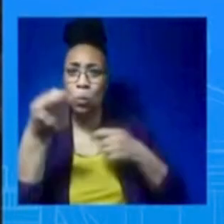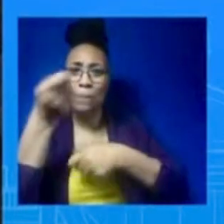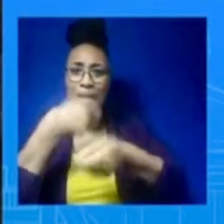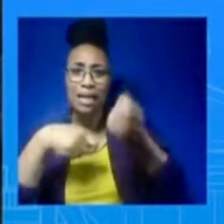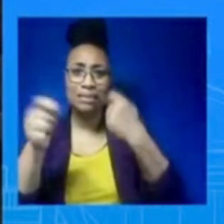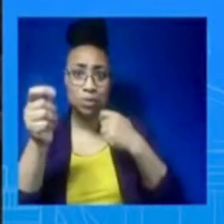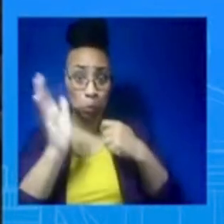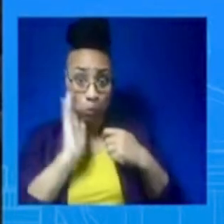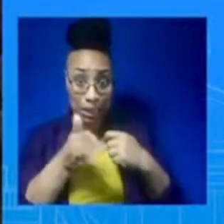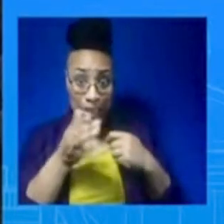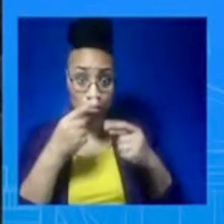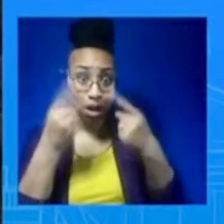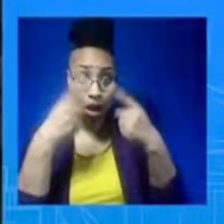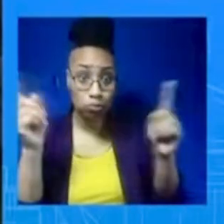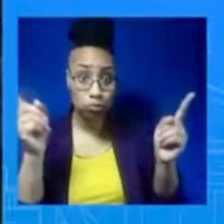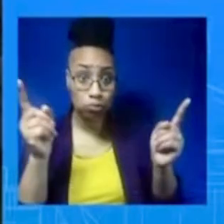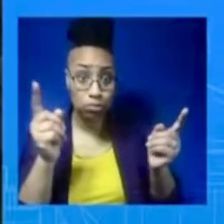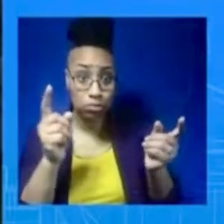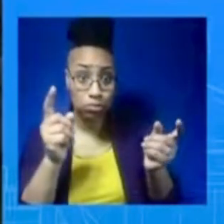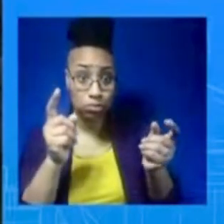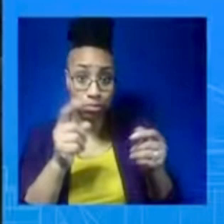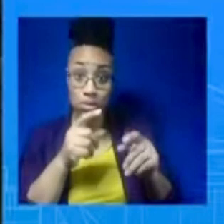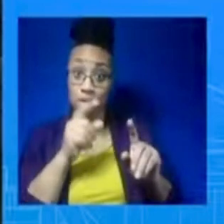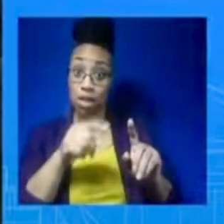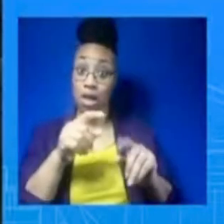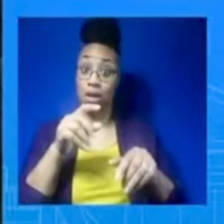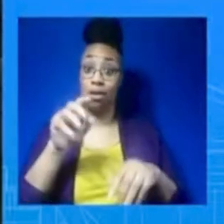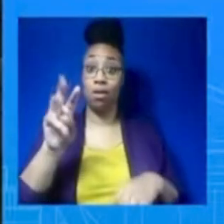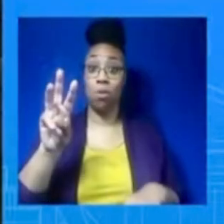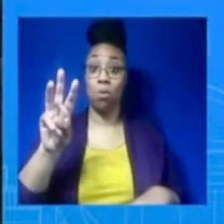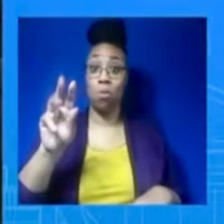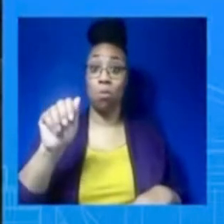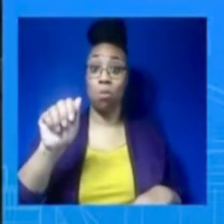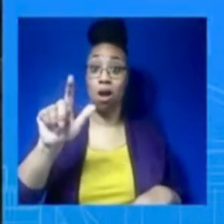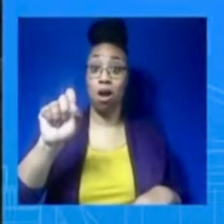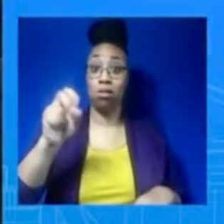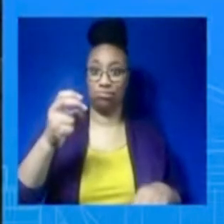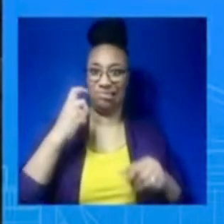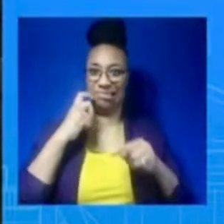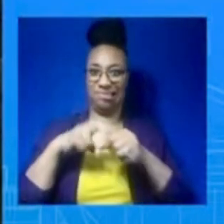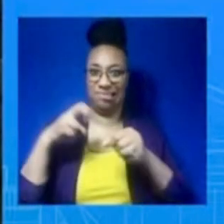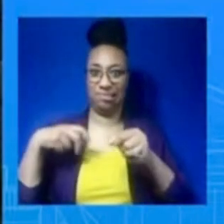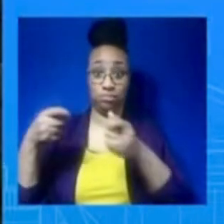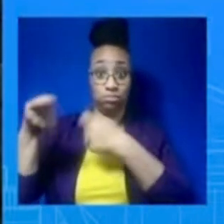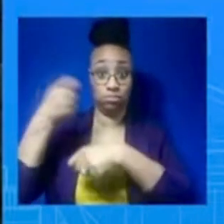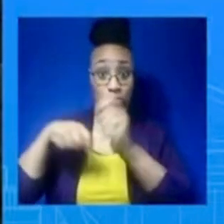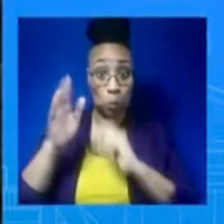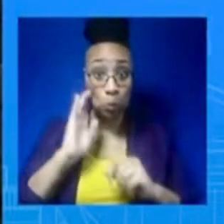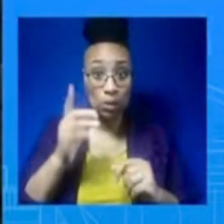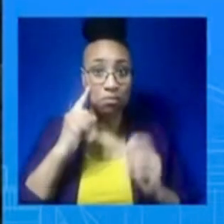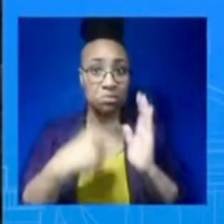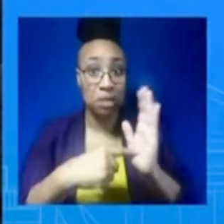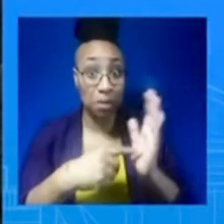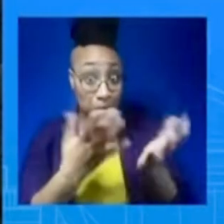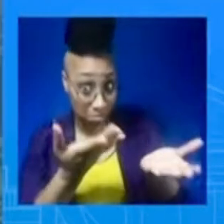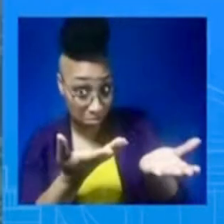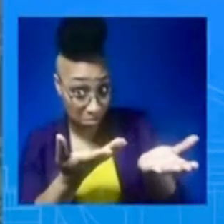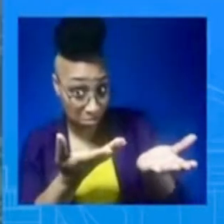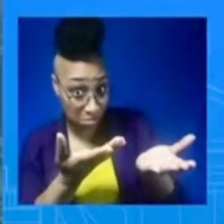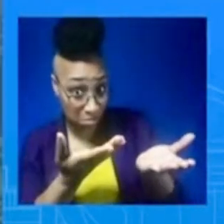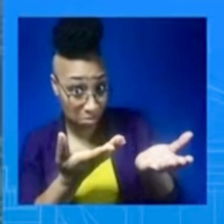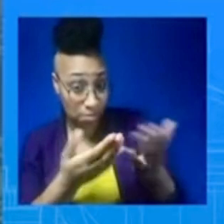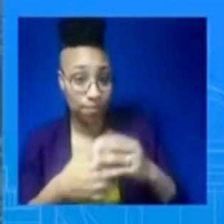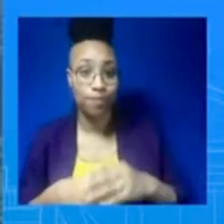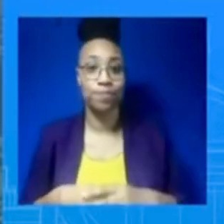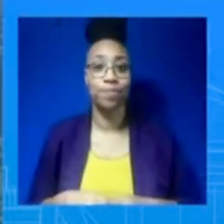the, Lael Brainard at the Fed? And then, just in that context, there's a report out that Carter Frank is also leading. you can come to her. Say the last